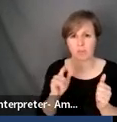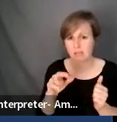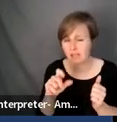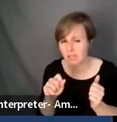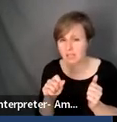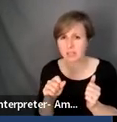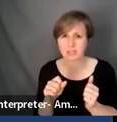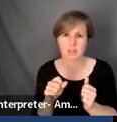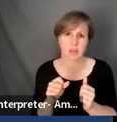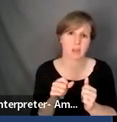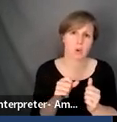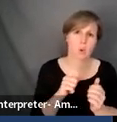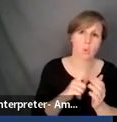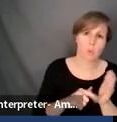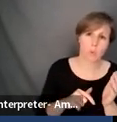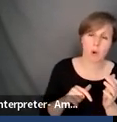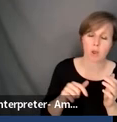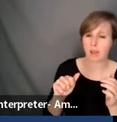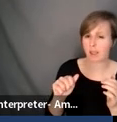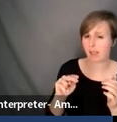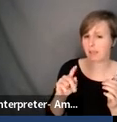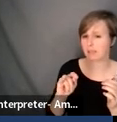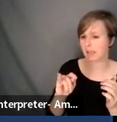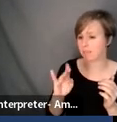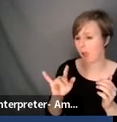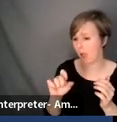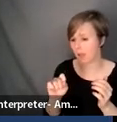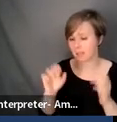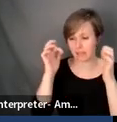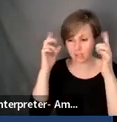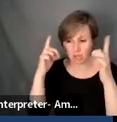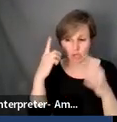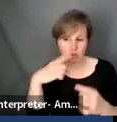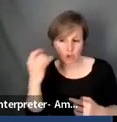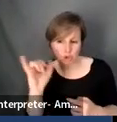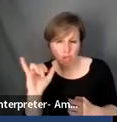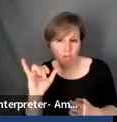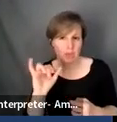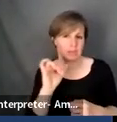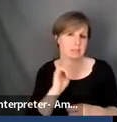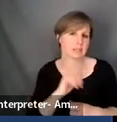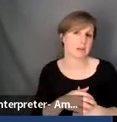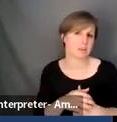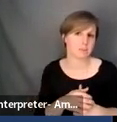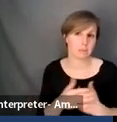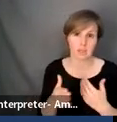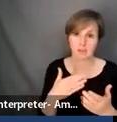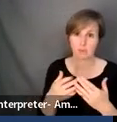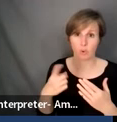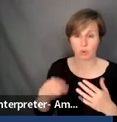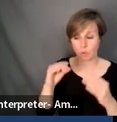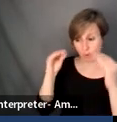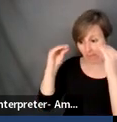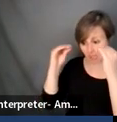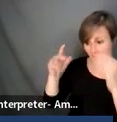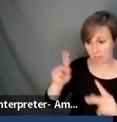anti-bias or anti-racist education is and what it looks like on a, on a classroom. And even though you educate people,